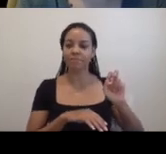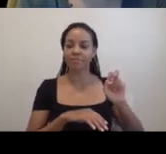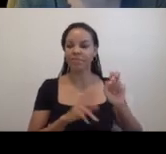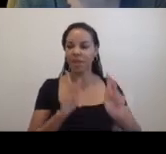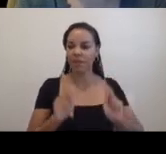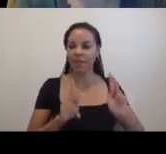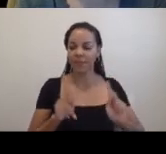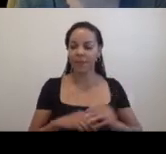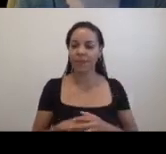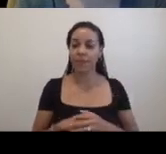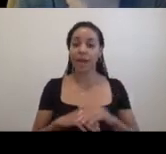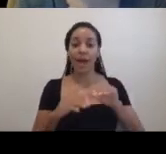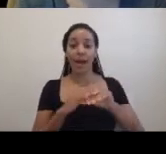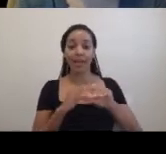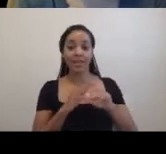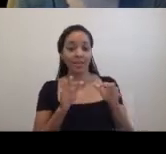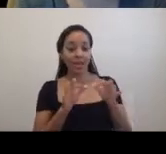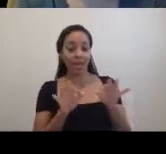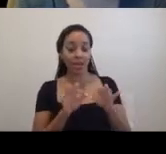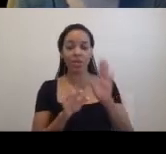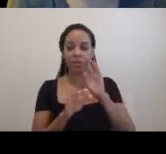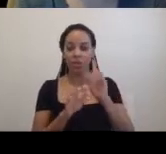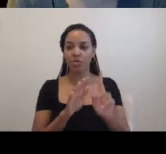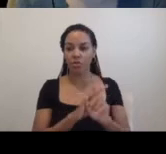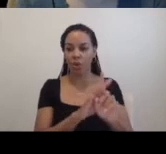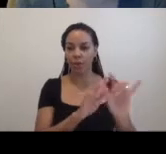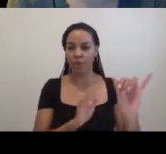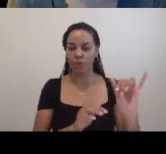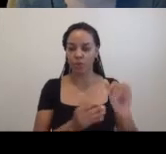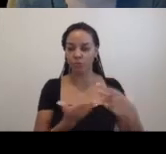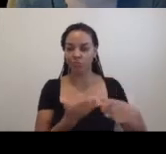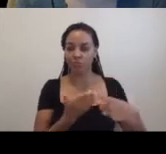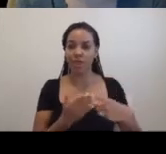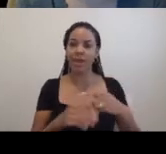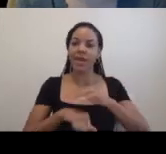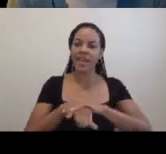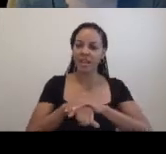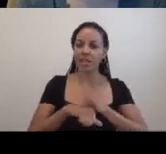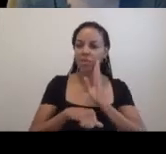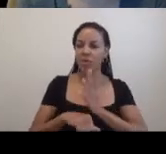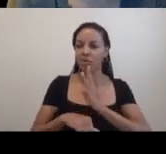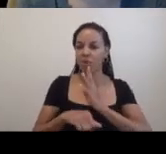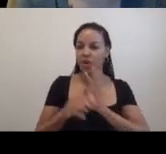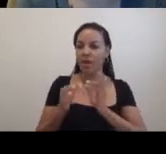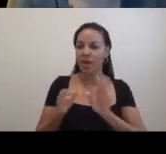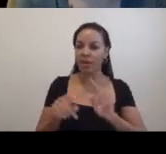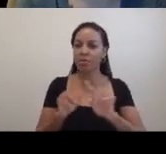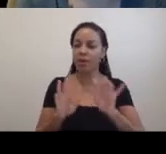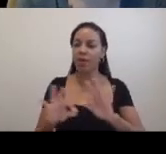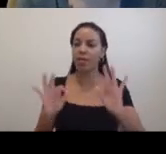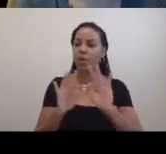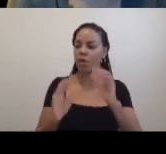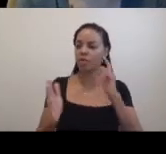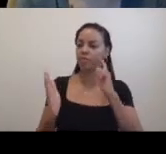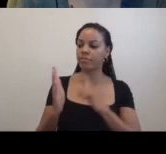will, too, come up. And while English will be the spoken language, I'd like to point out that the symposium features